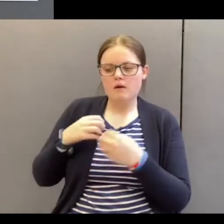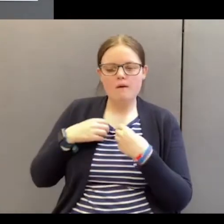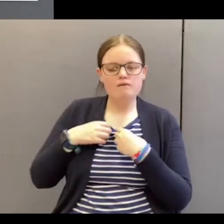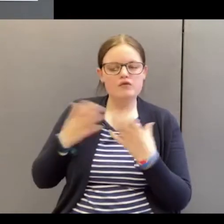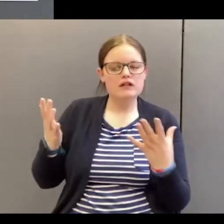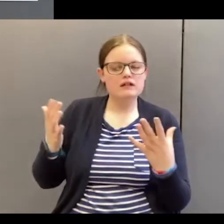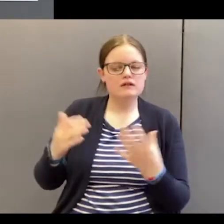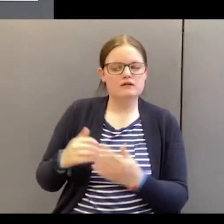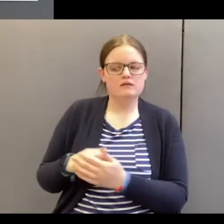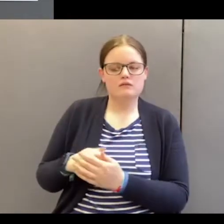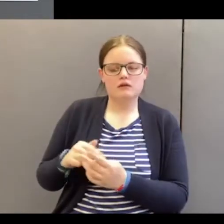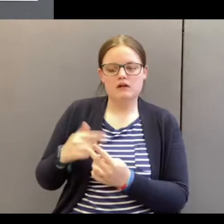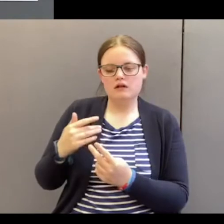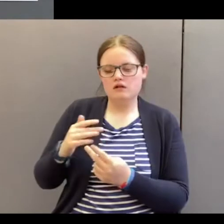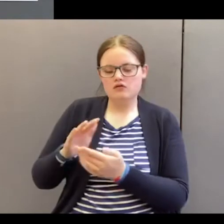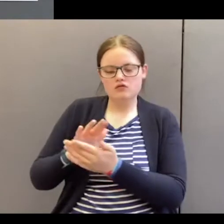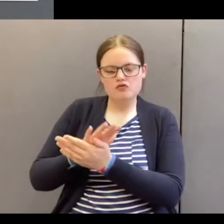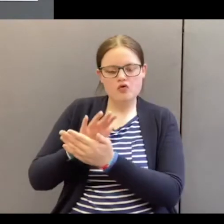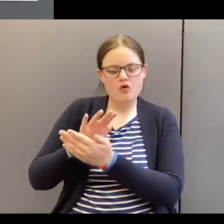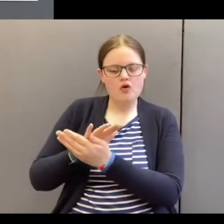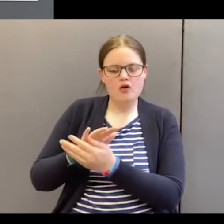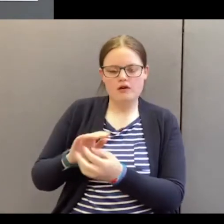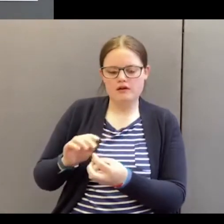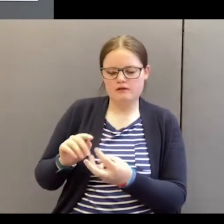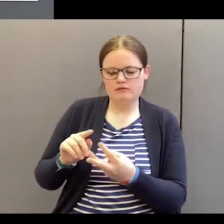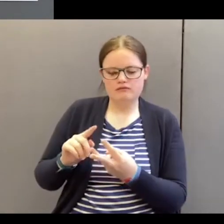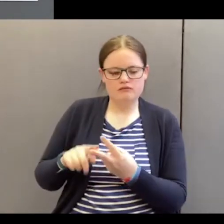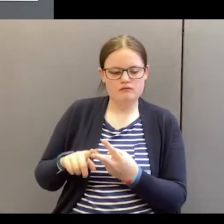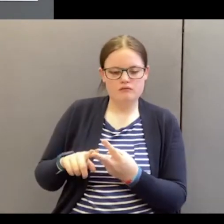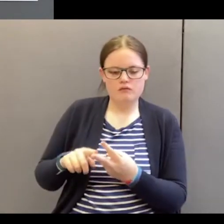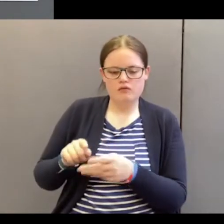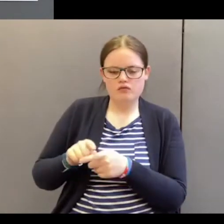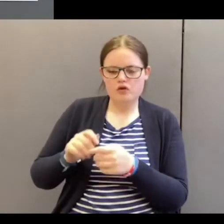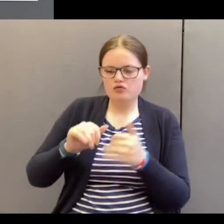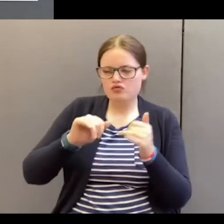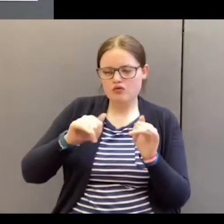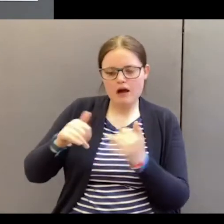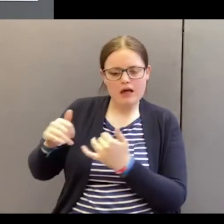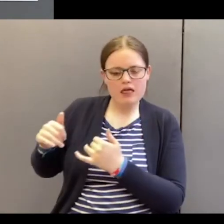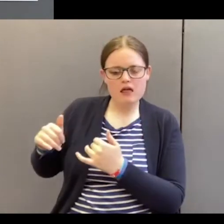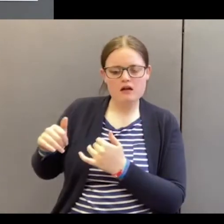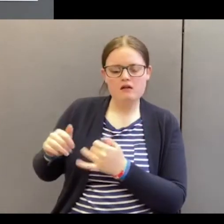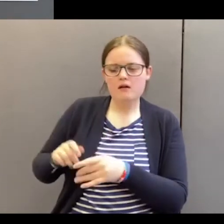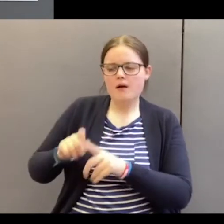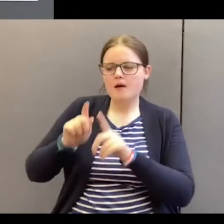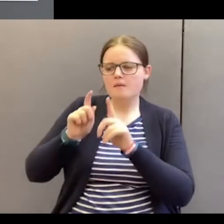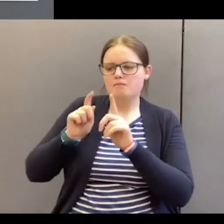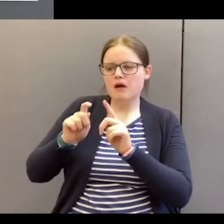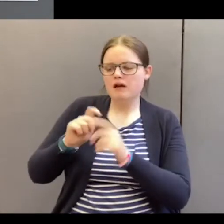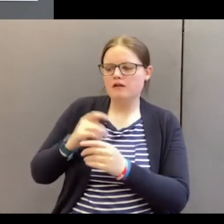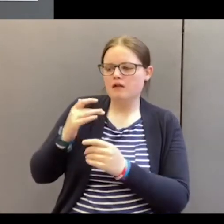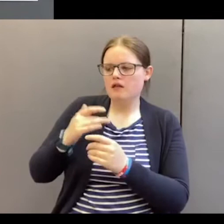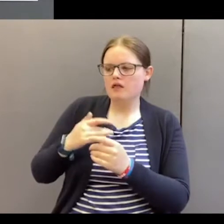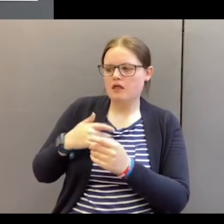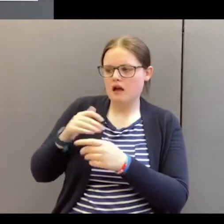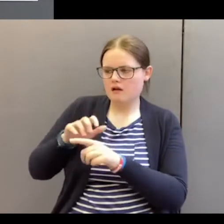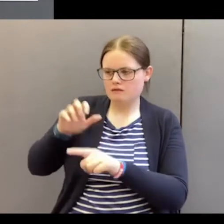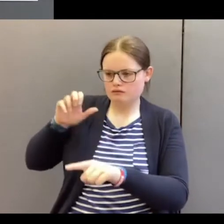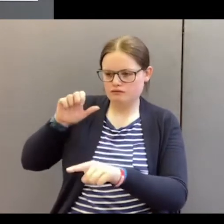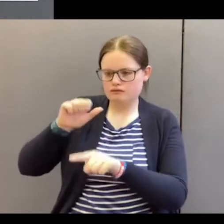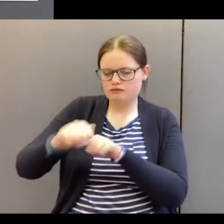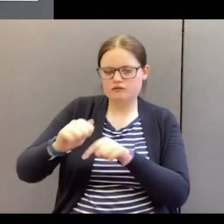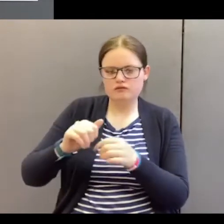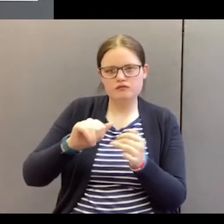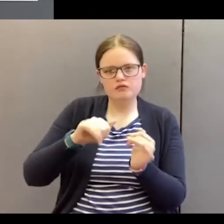A life of joy. A life of trials. But a life of overcoming trials